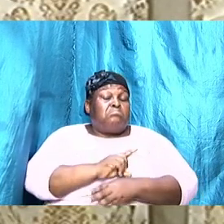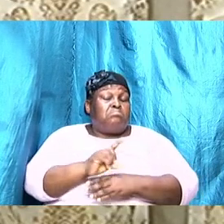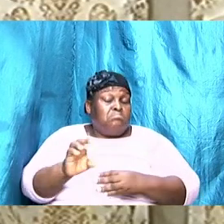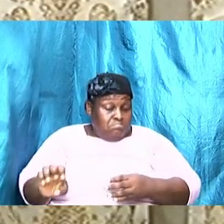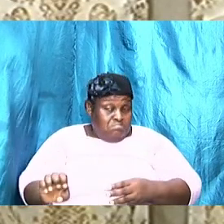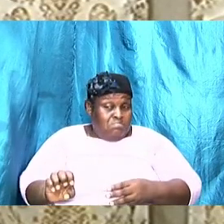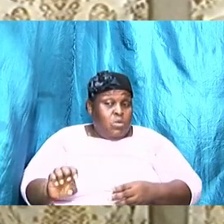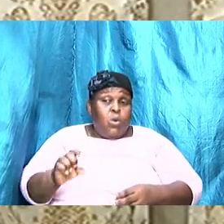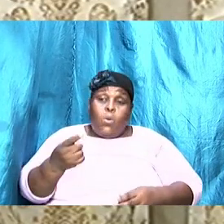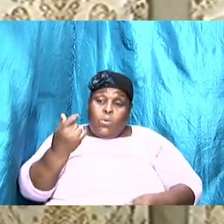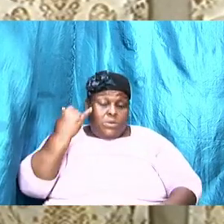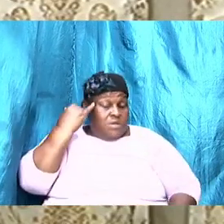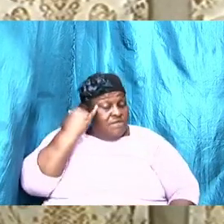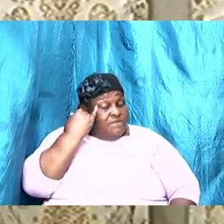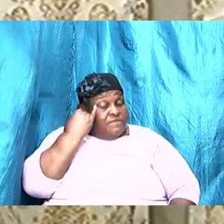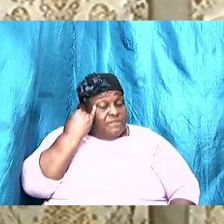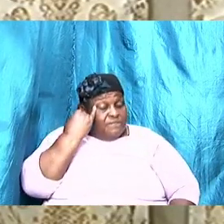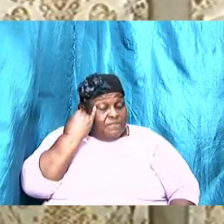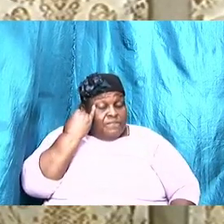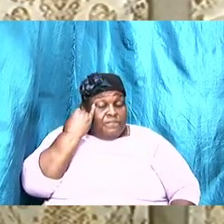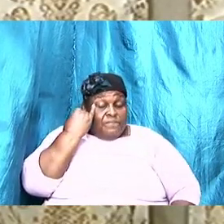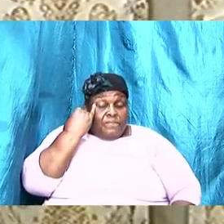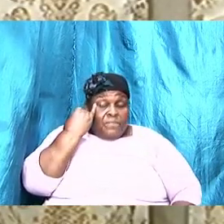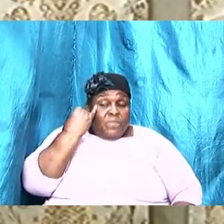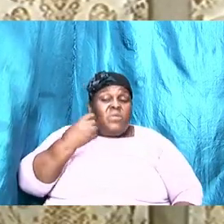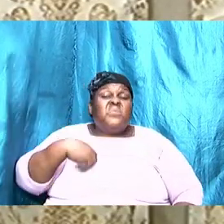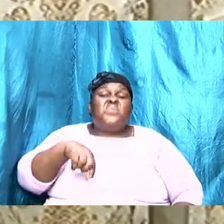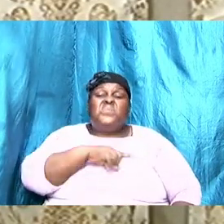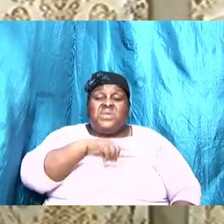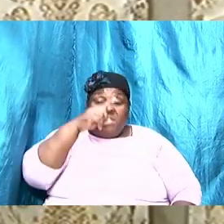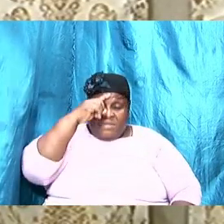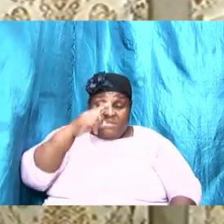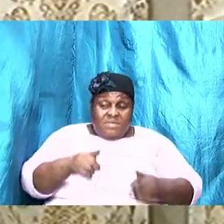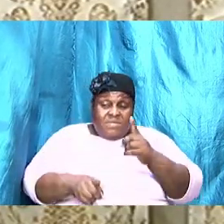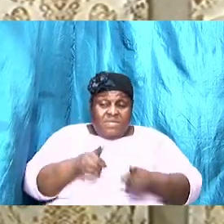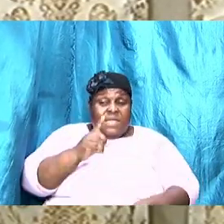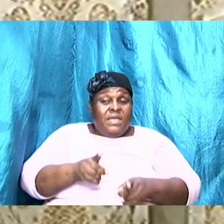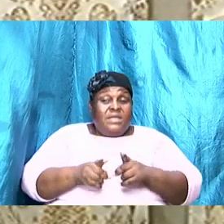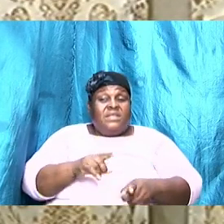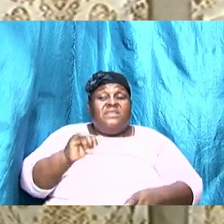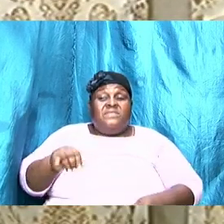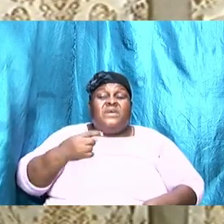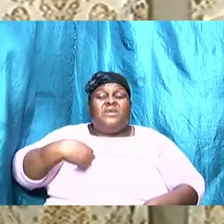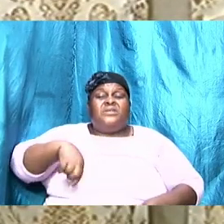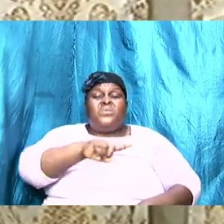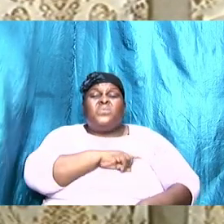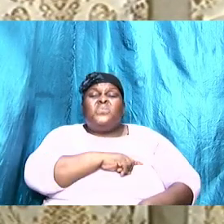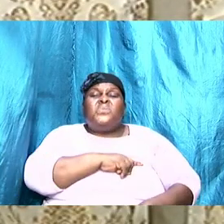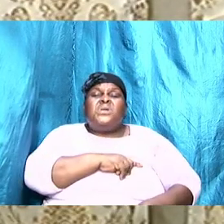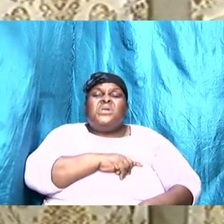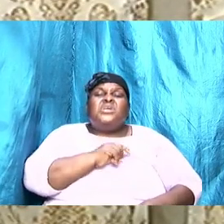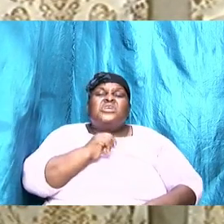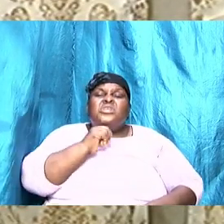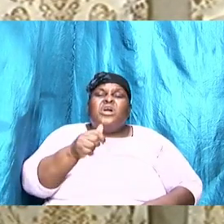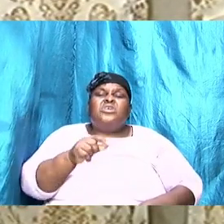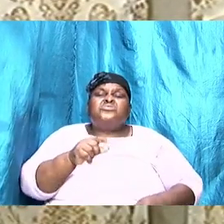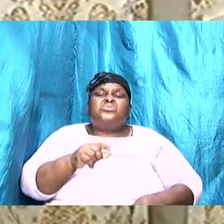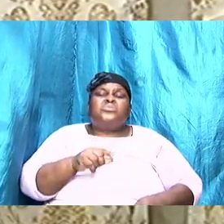only if we decide that we will not go back